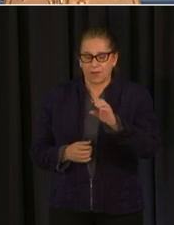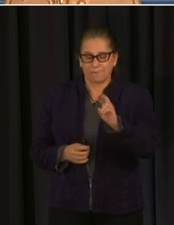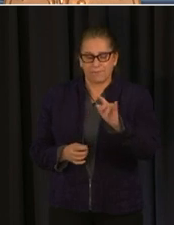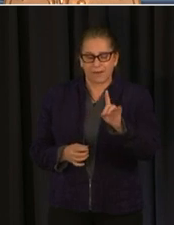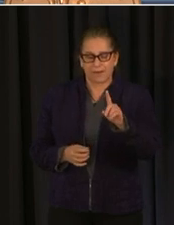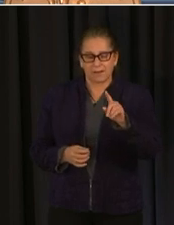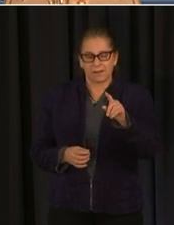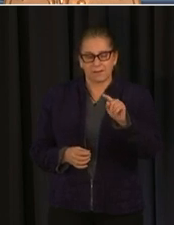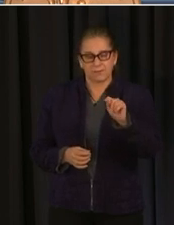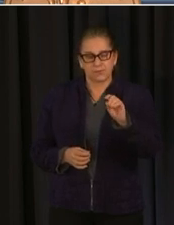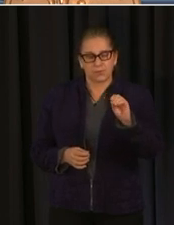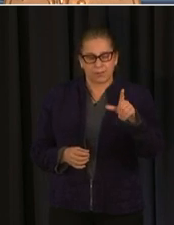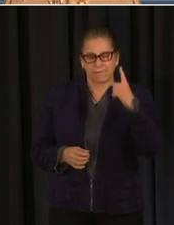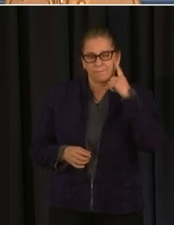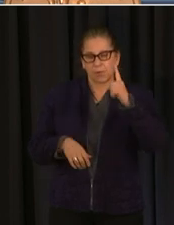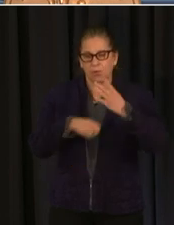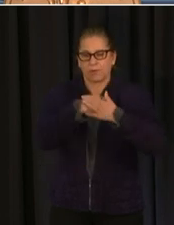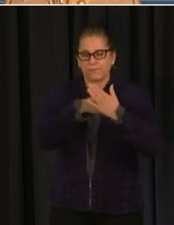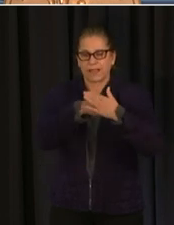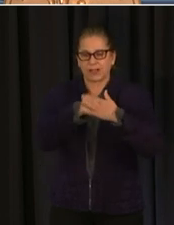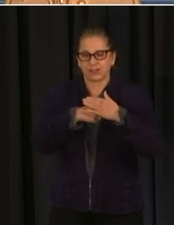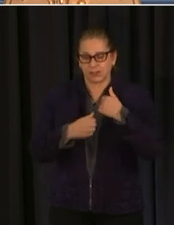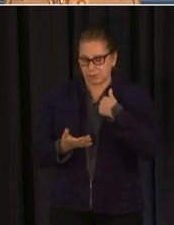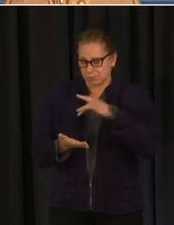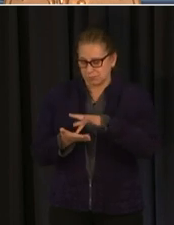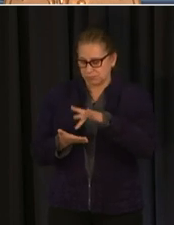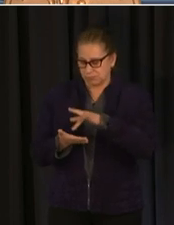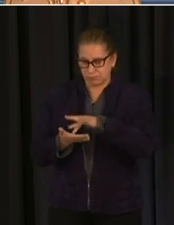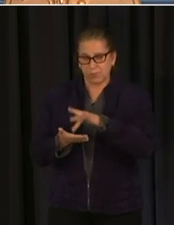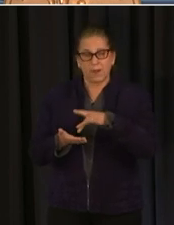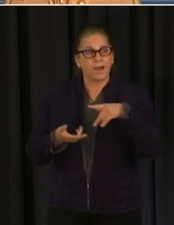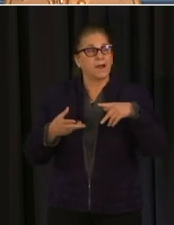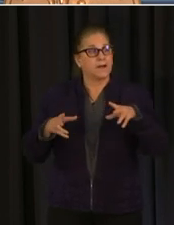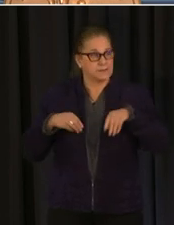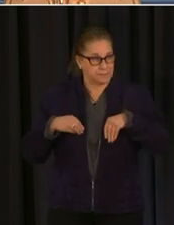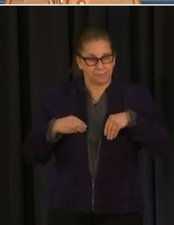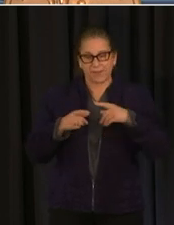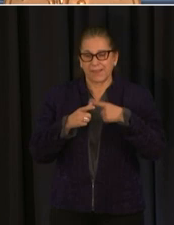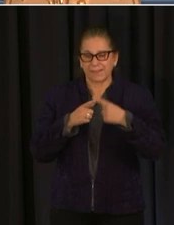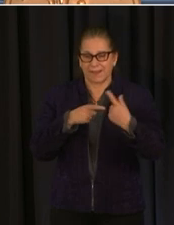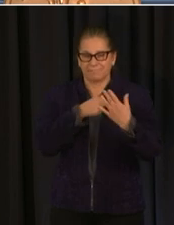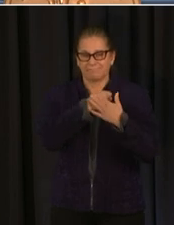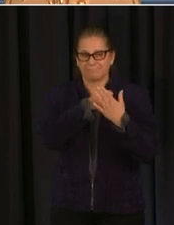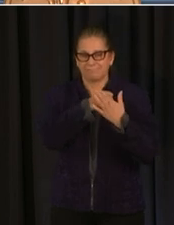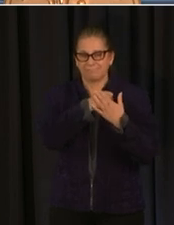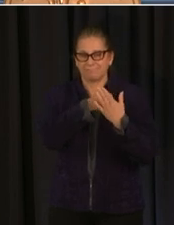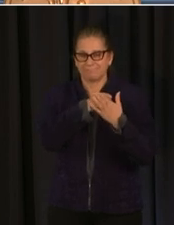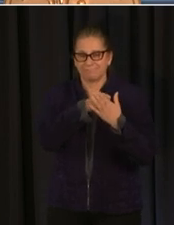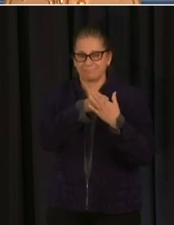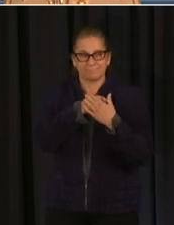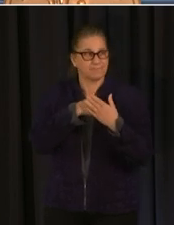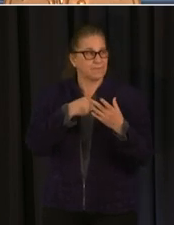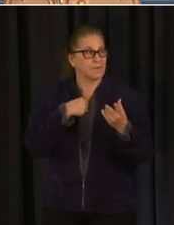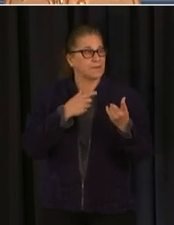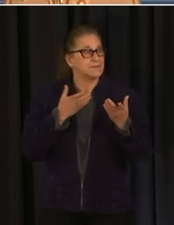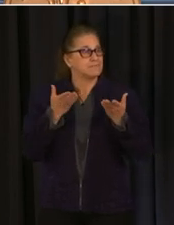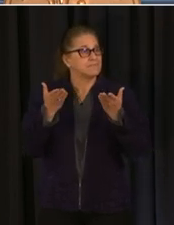all of us uh to be focused on maintaining a robust health system